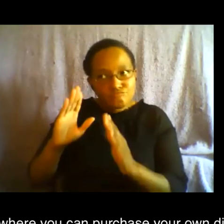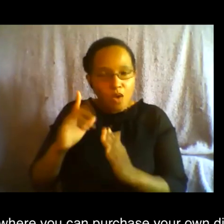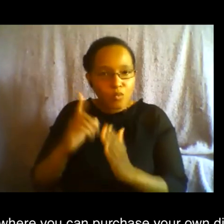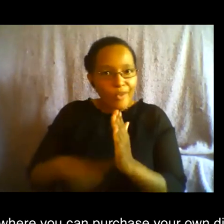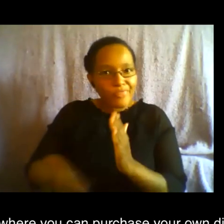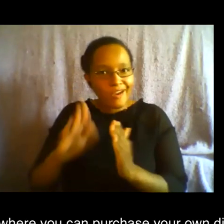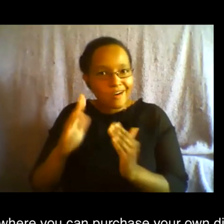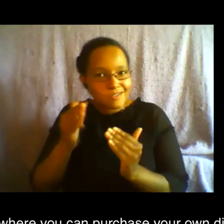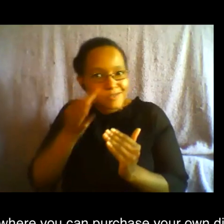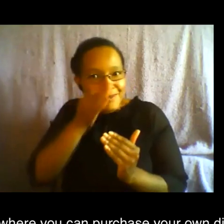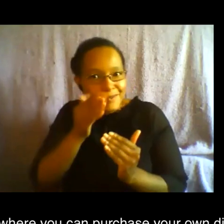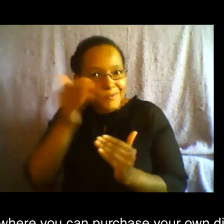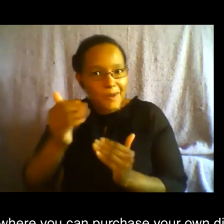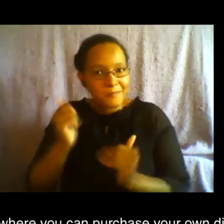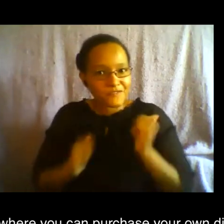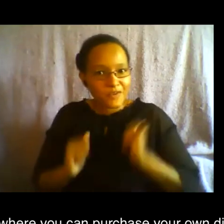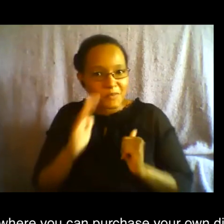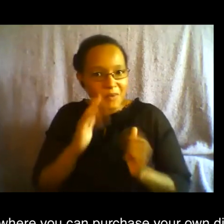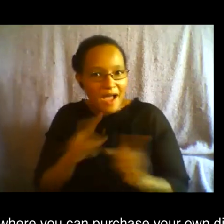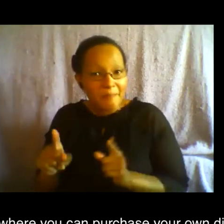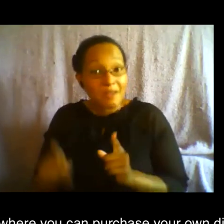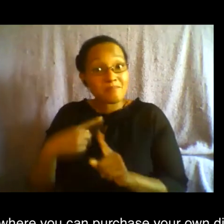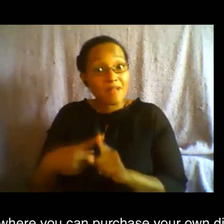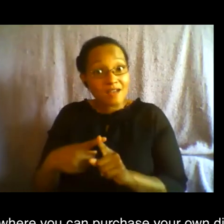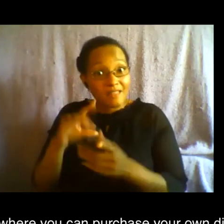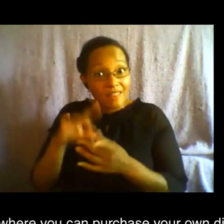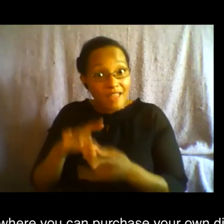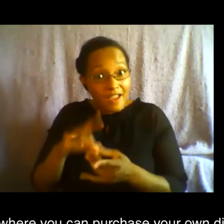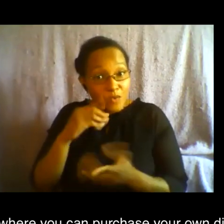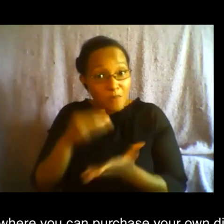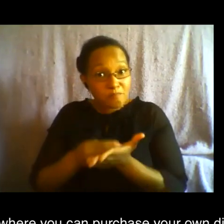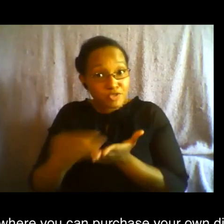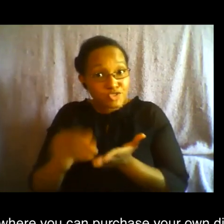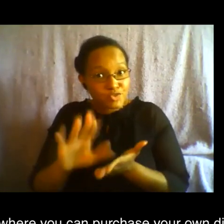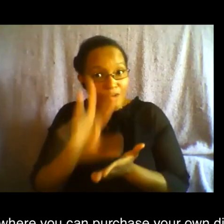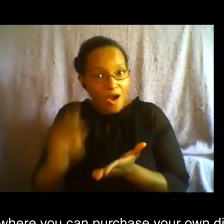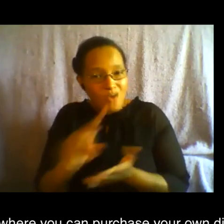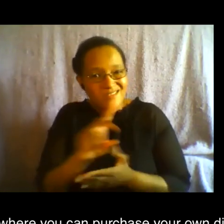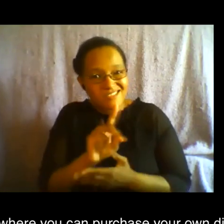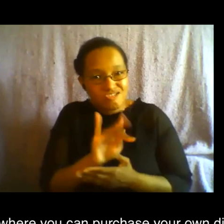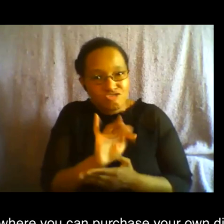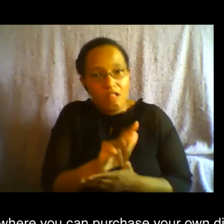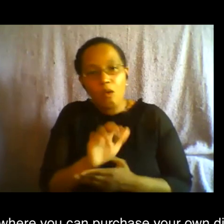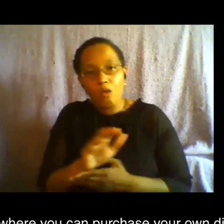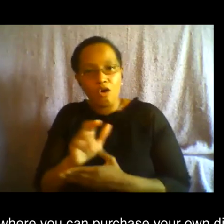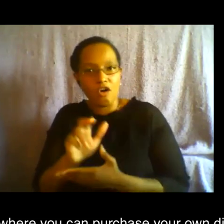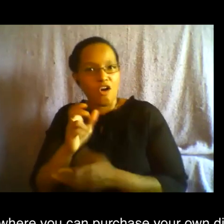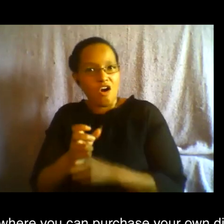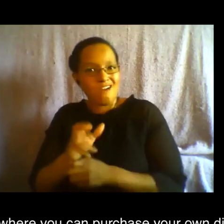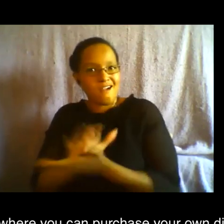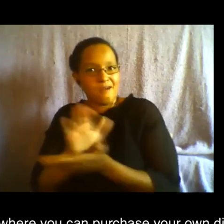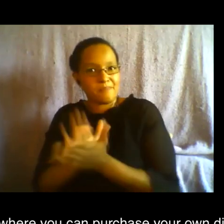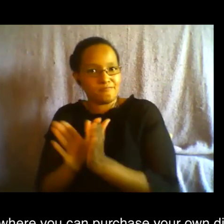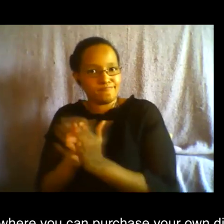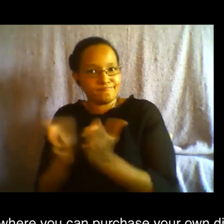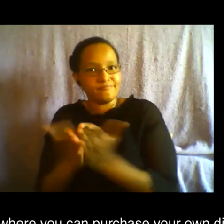where you can purchase your own digital or hard copy of the disability justice primer i'd like to